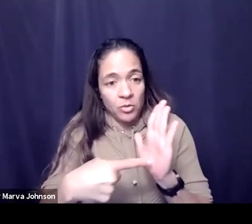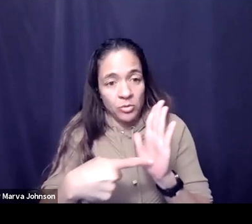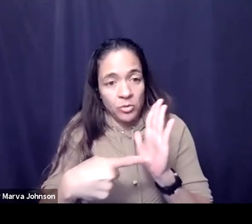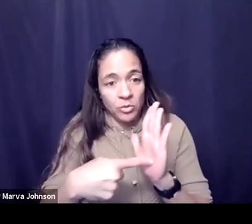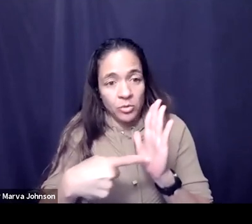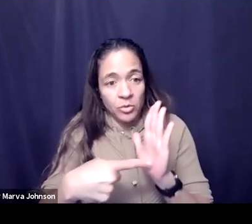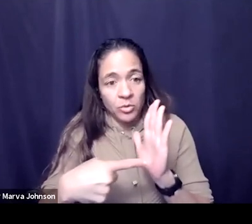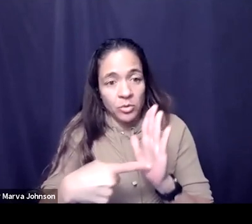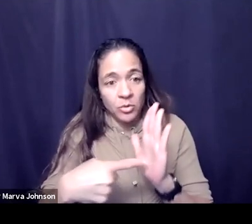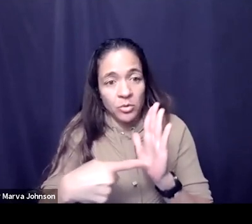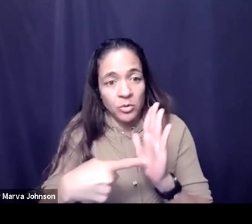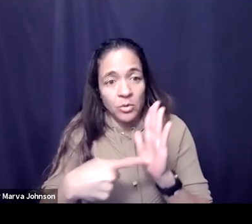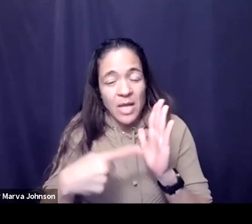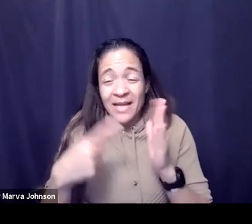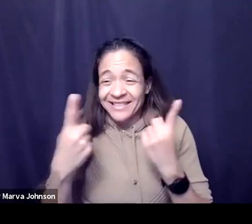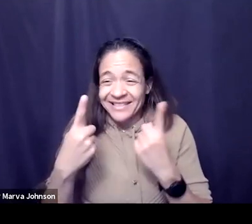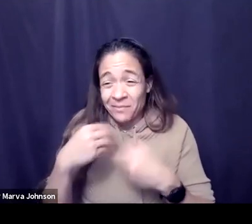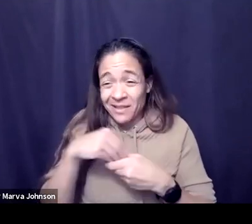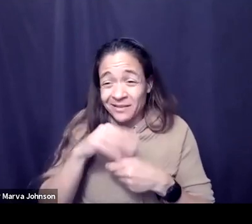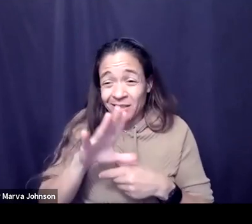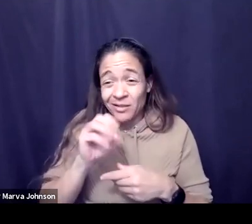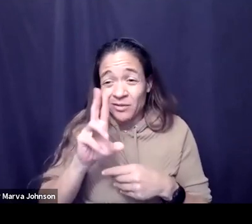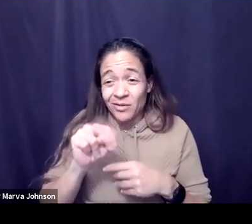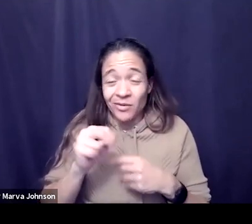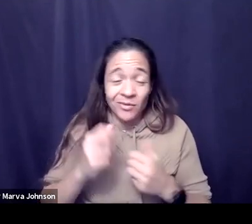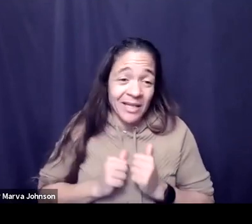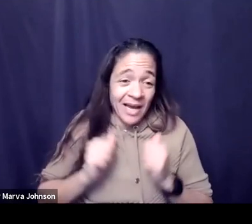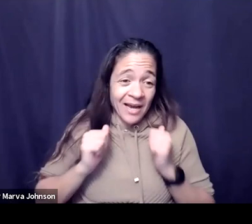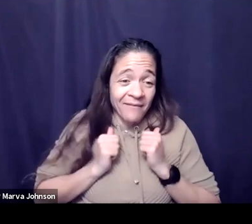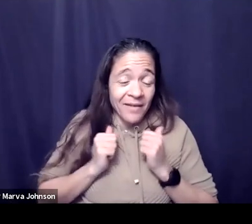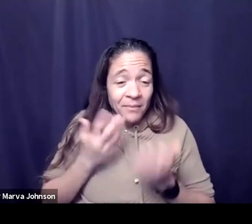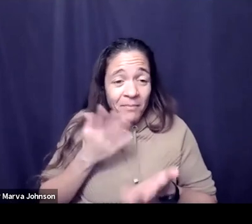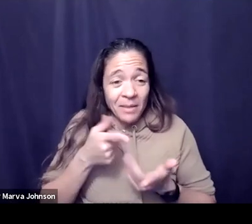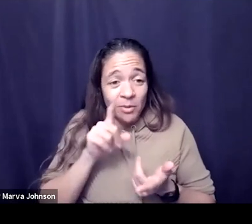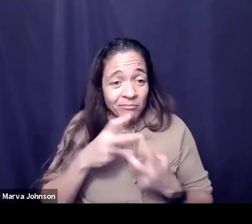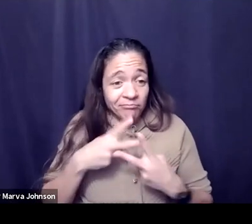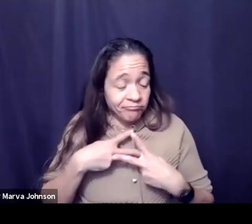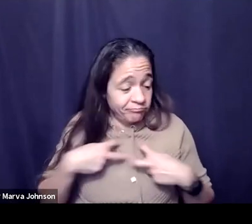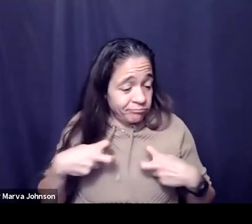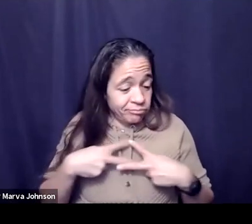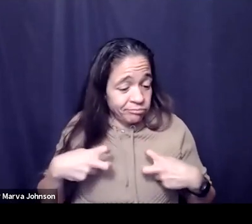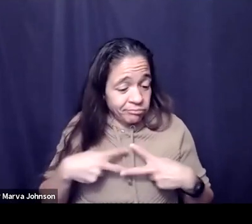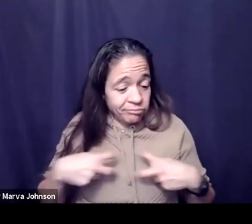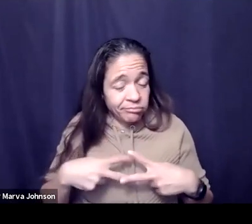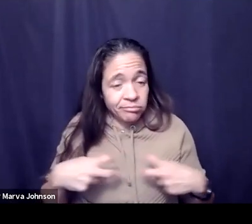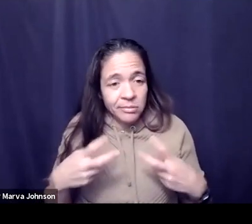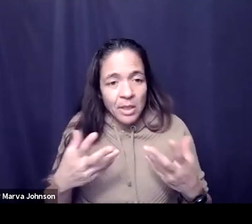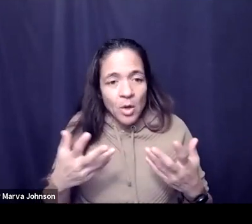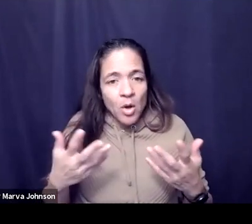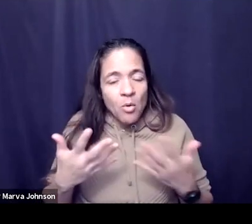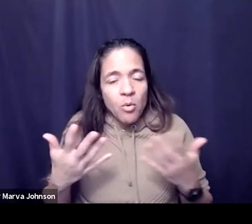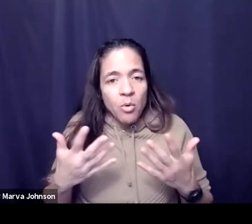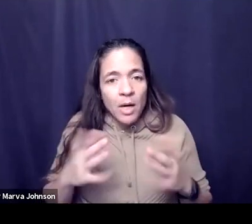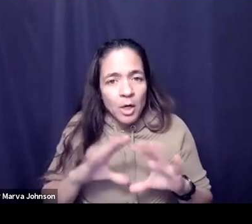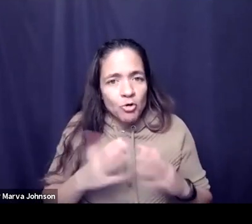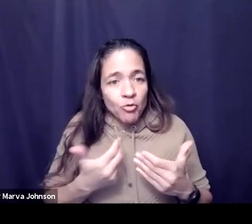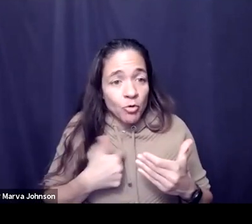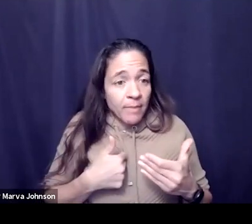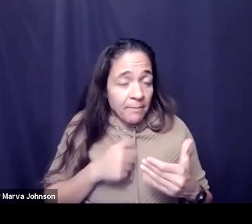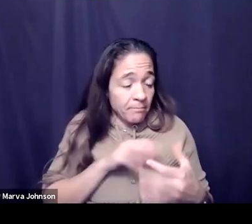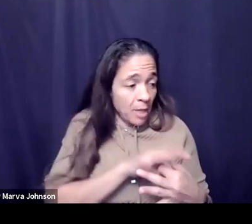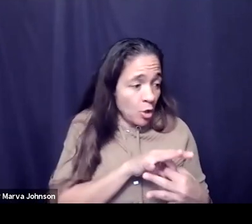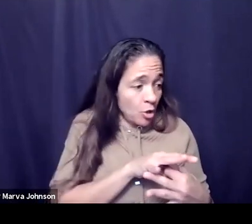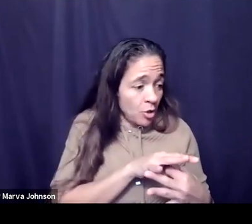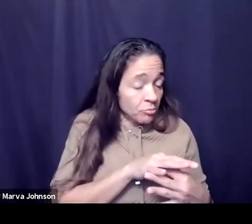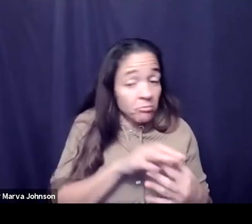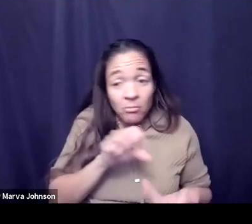powerful than something that's in your own life right it might be taking stock of you know what is a group that i'm a part of if i